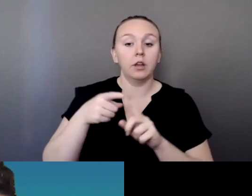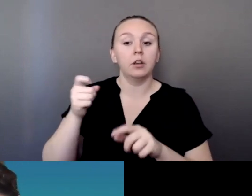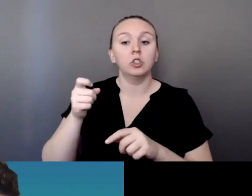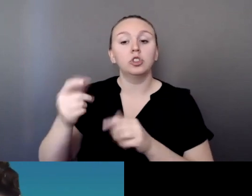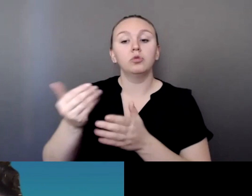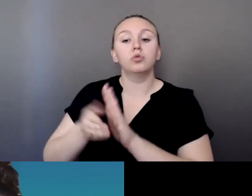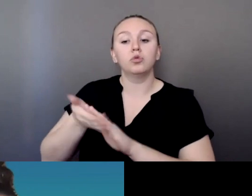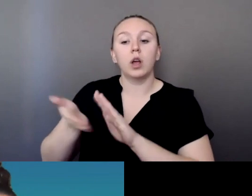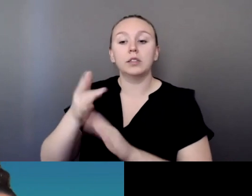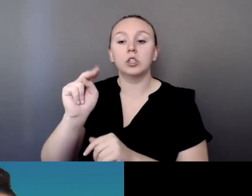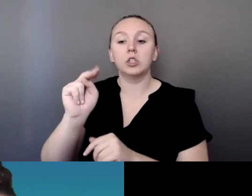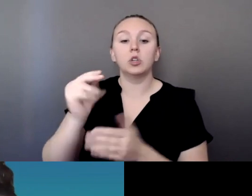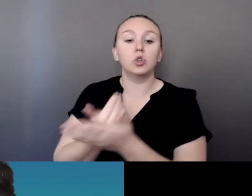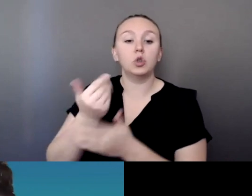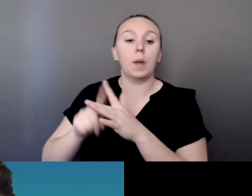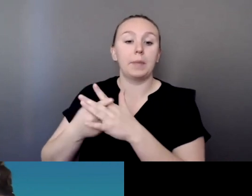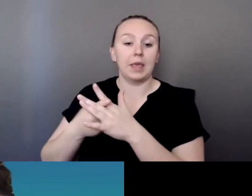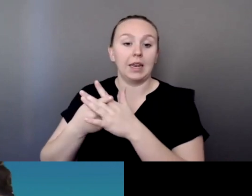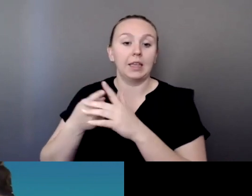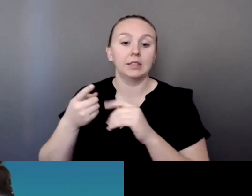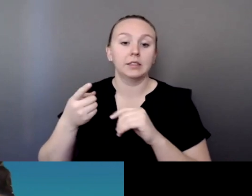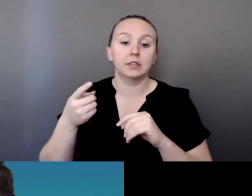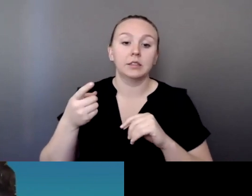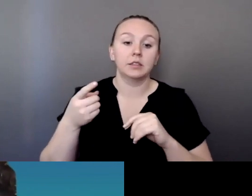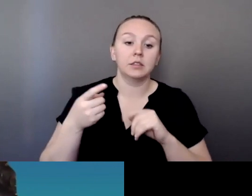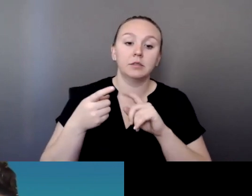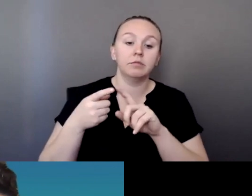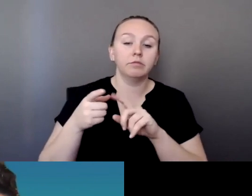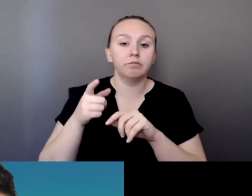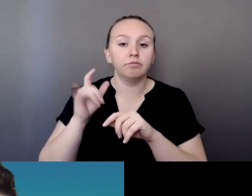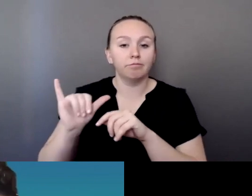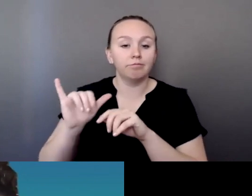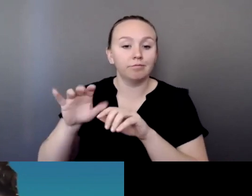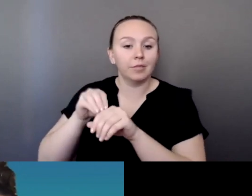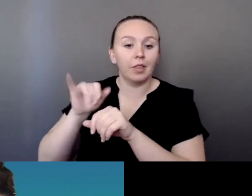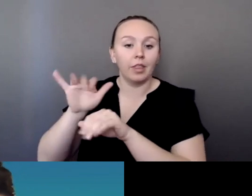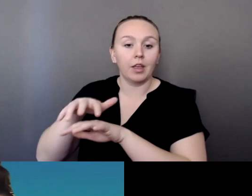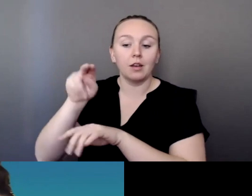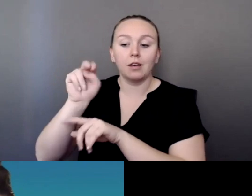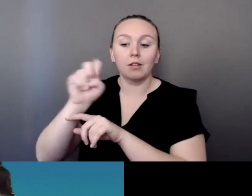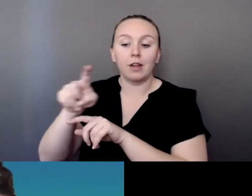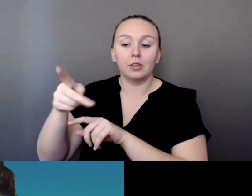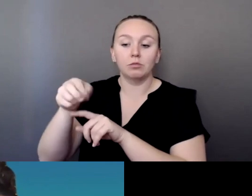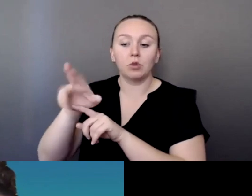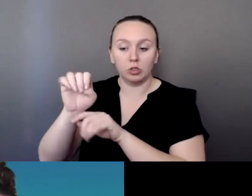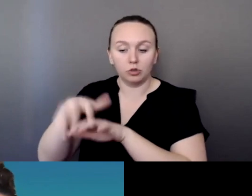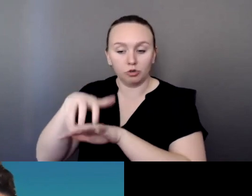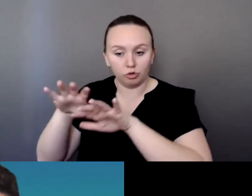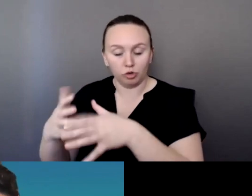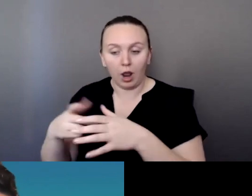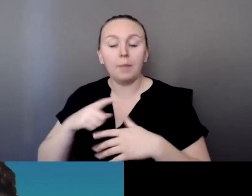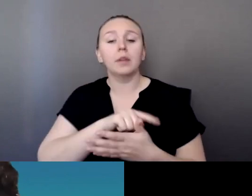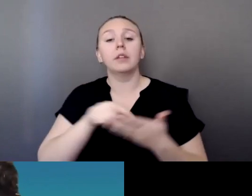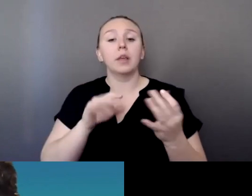aunties in this work who very often guide me and give me feedback on the way that this work should be done and how best I can serve the